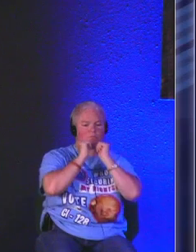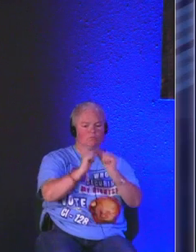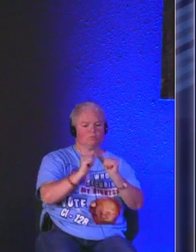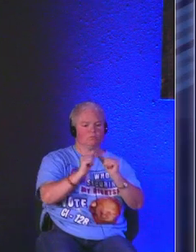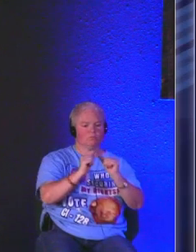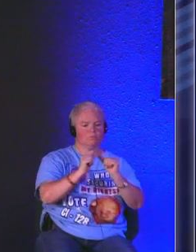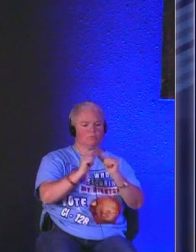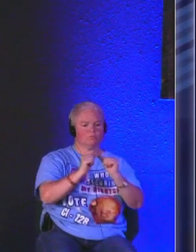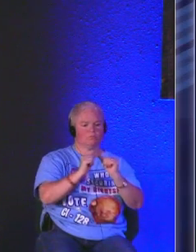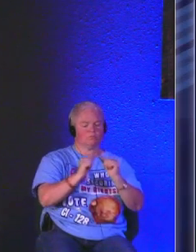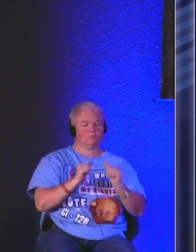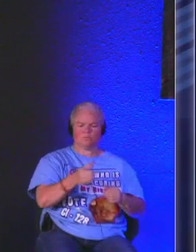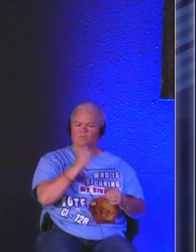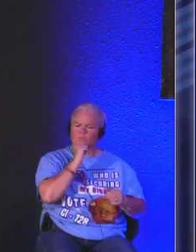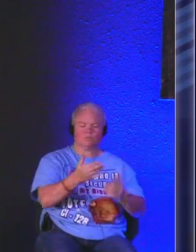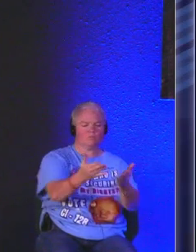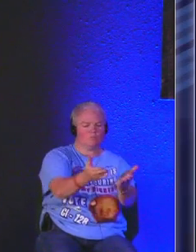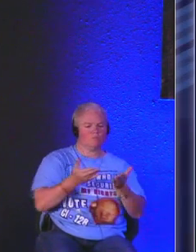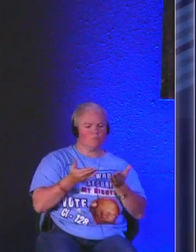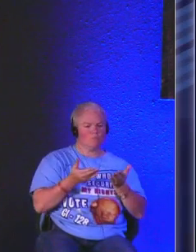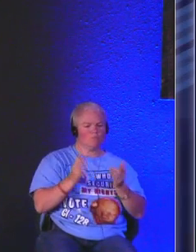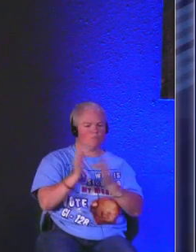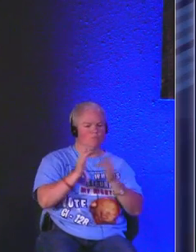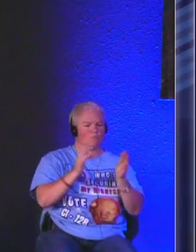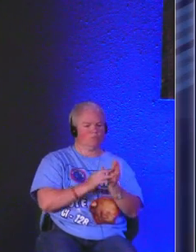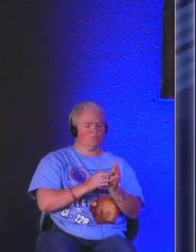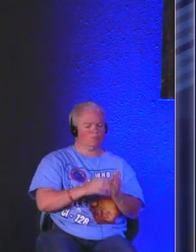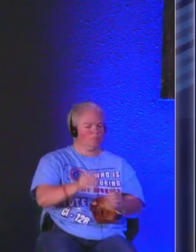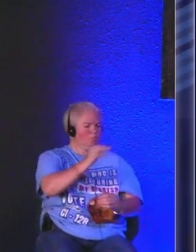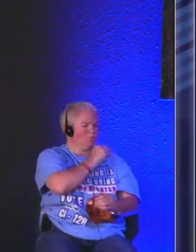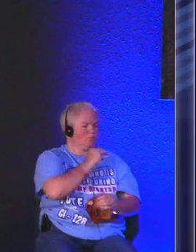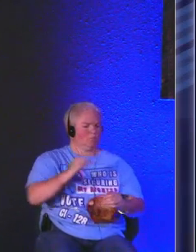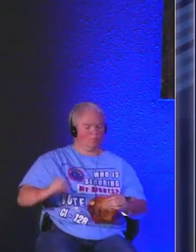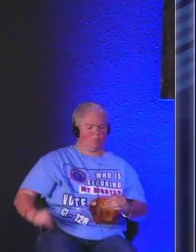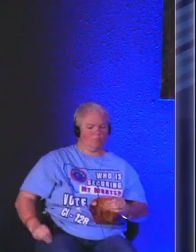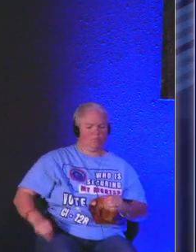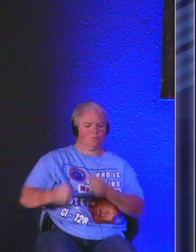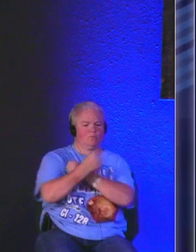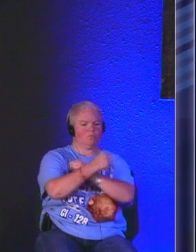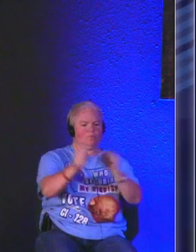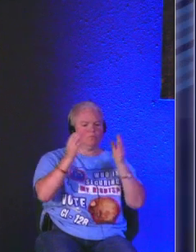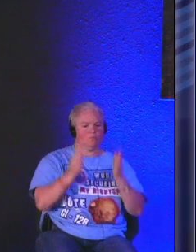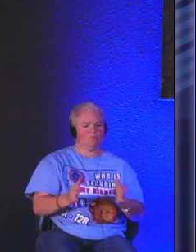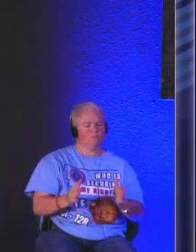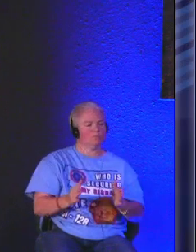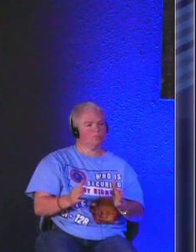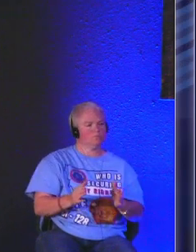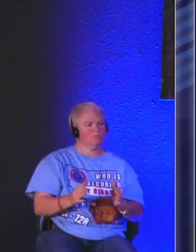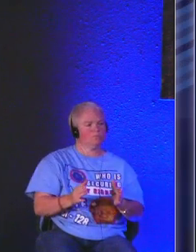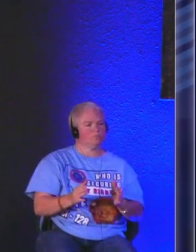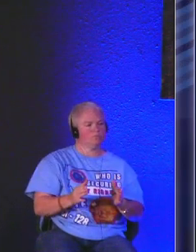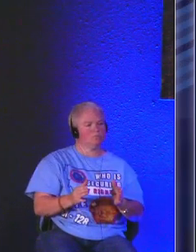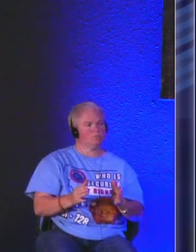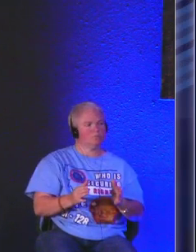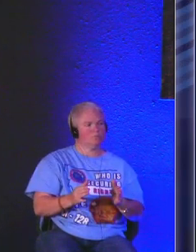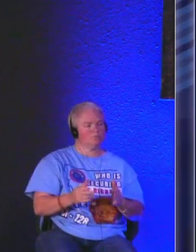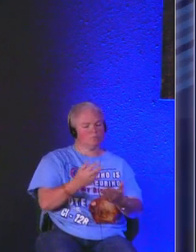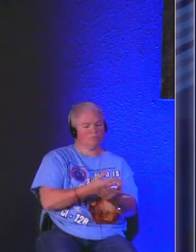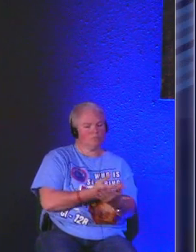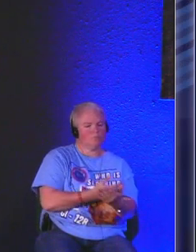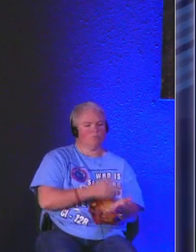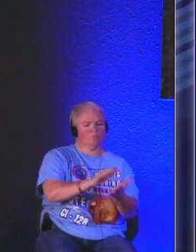Jesus and not accepted that Jesus is the Messiah the Savior and the